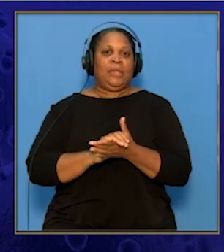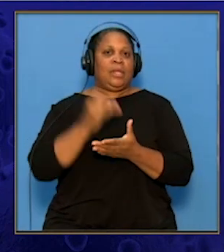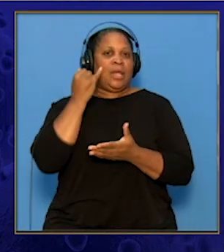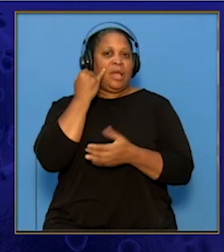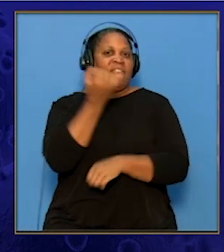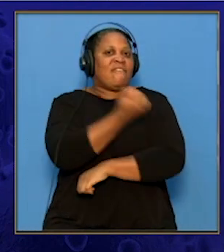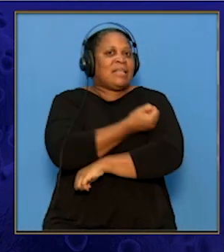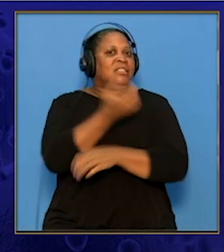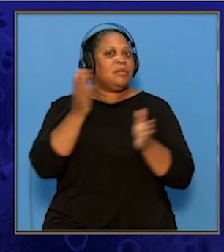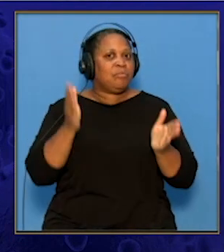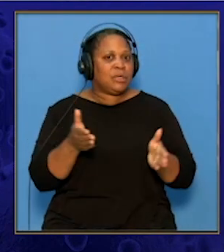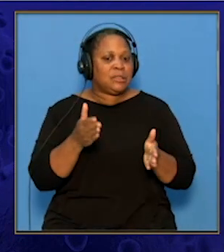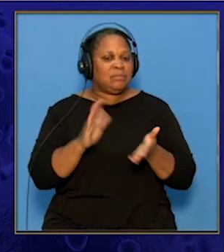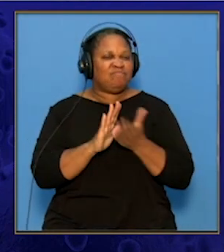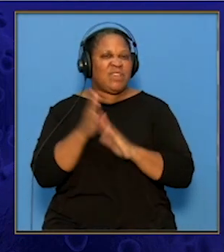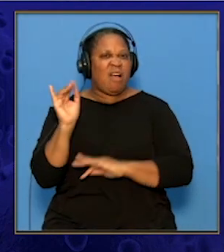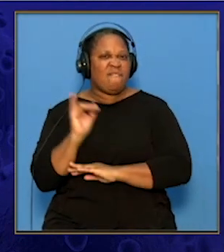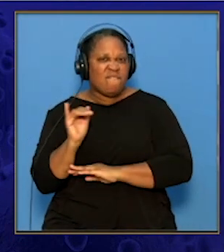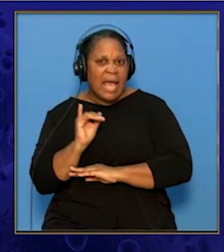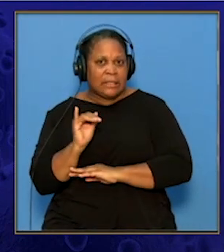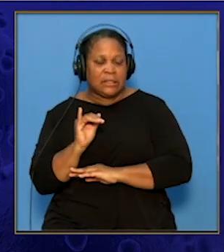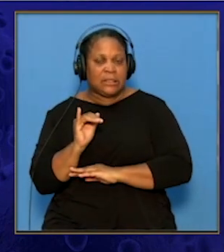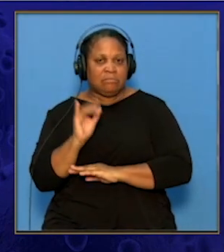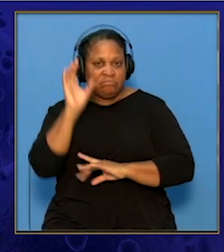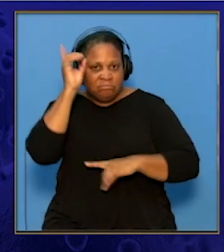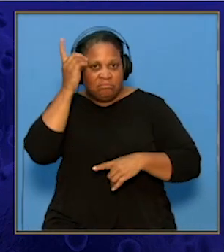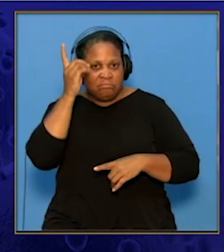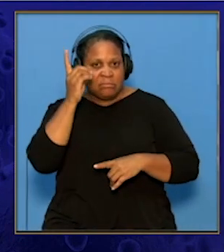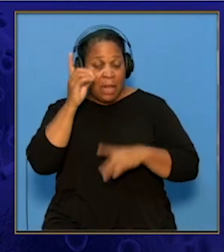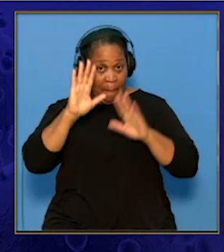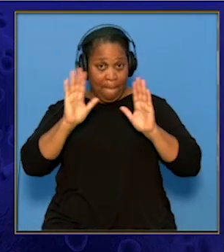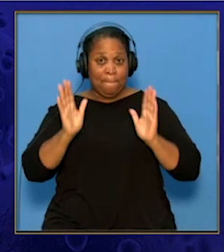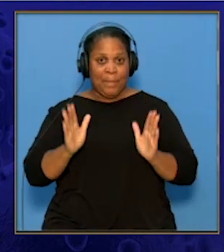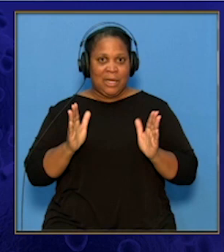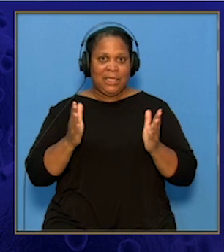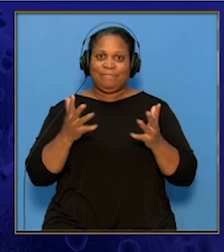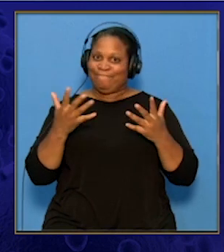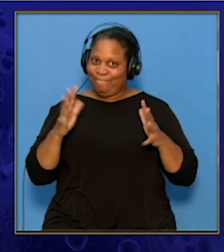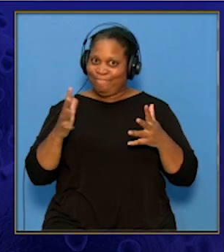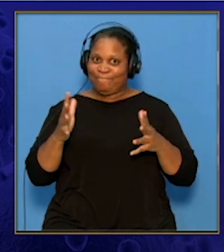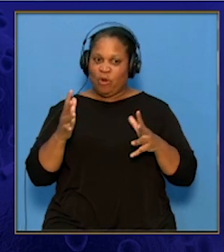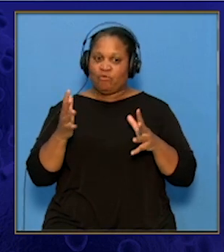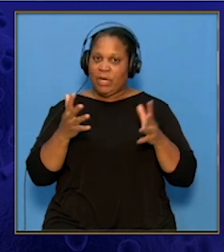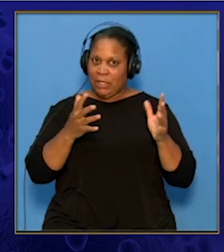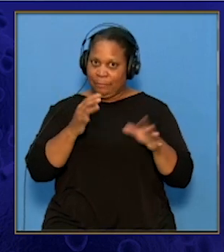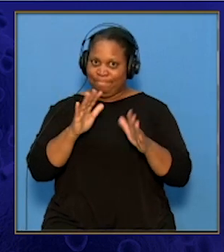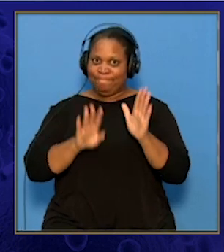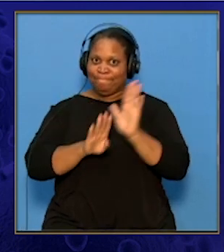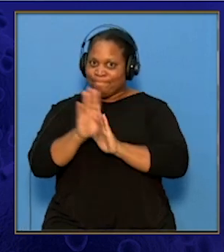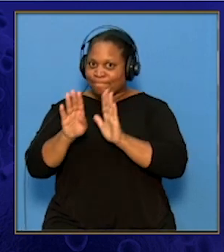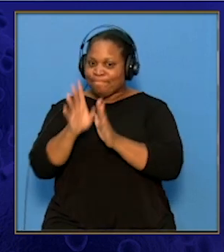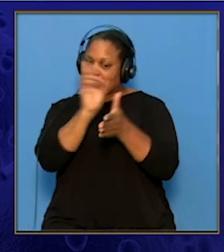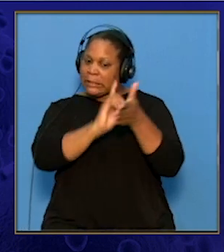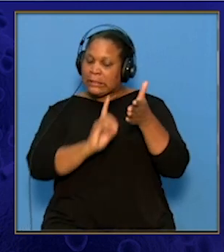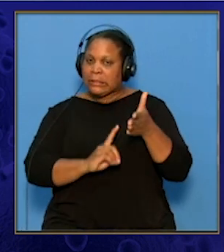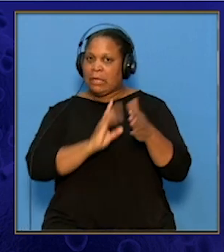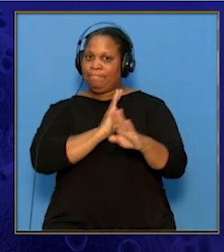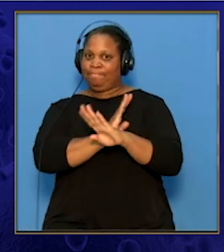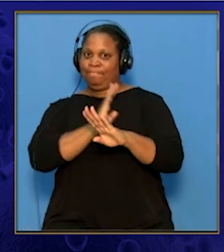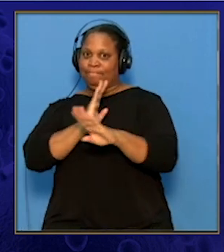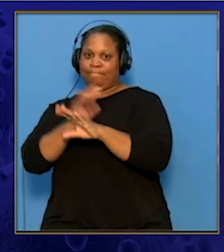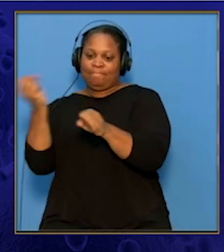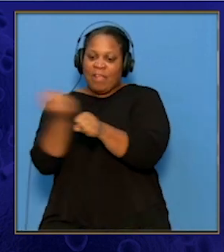vaccinated person gets infected with the disease, their body is already equipped to fight it off fast and prevent sickness.